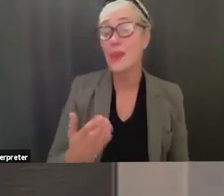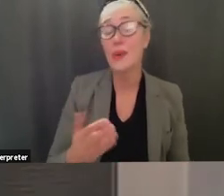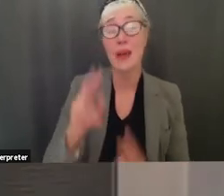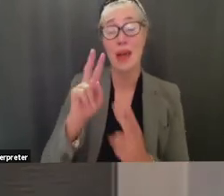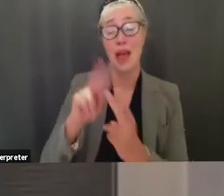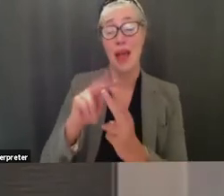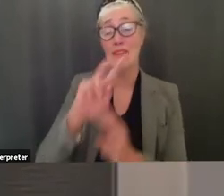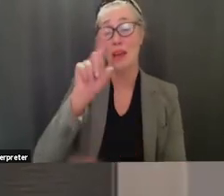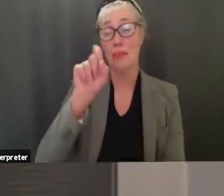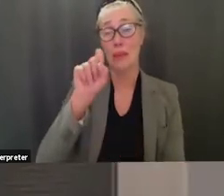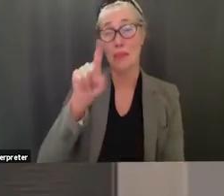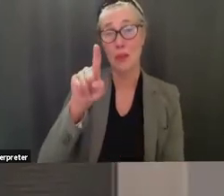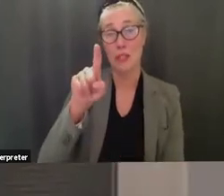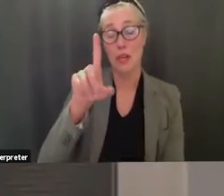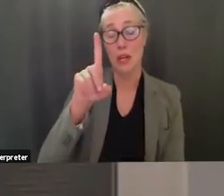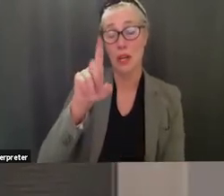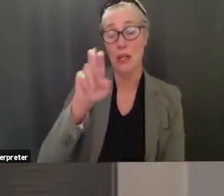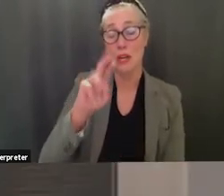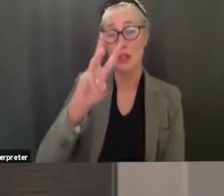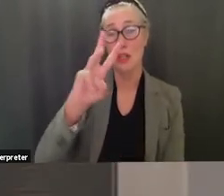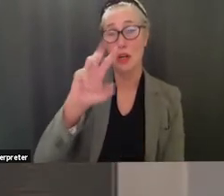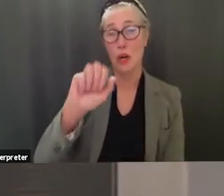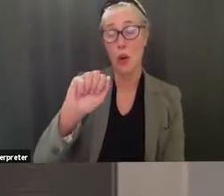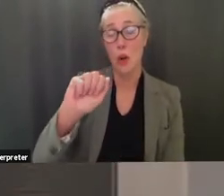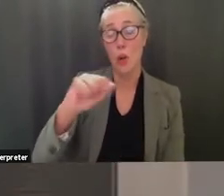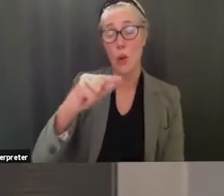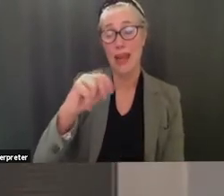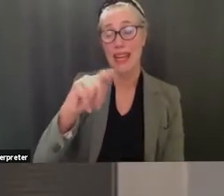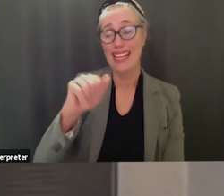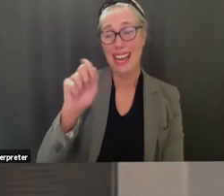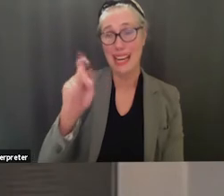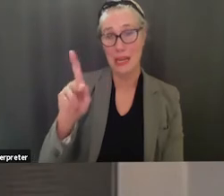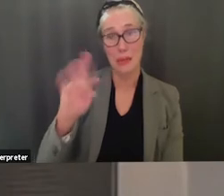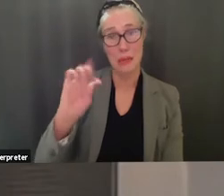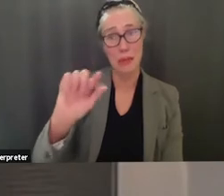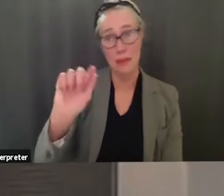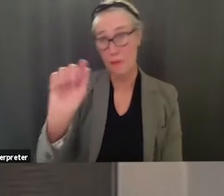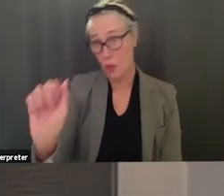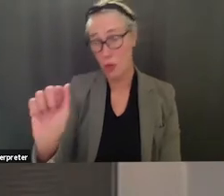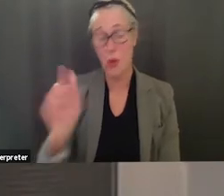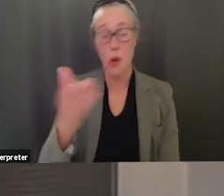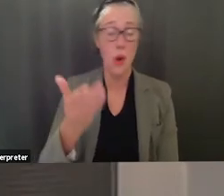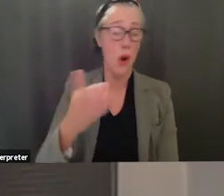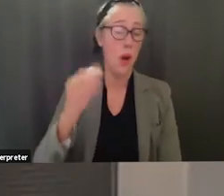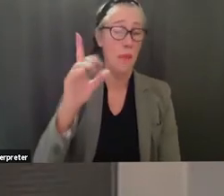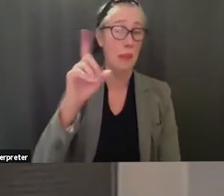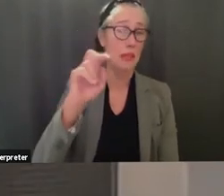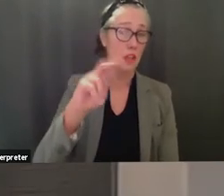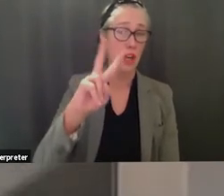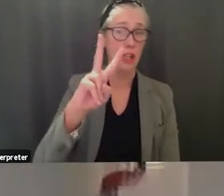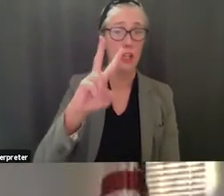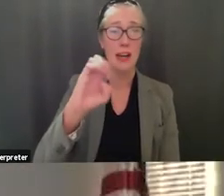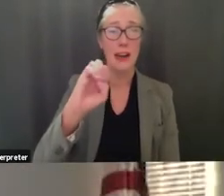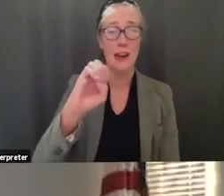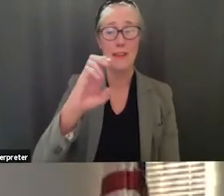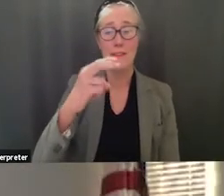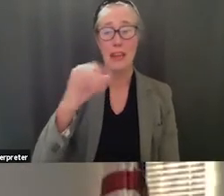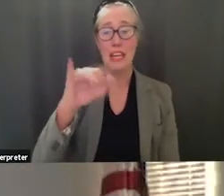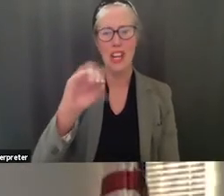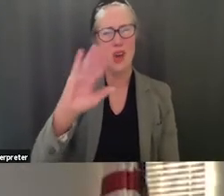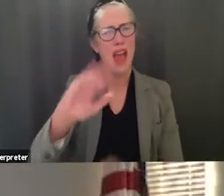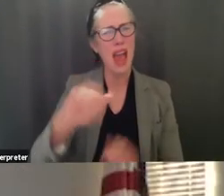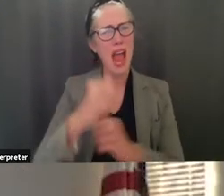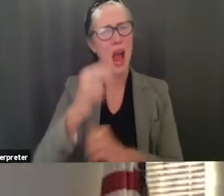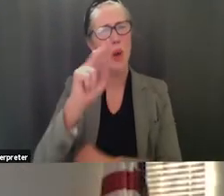questions um dr wagnet this might be for you or also possibly for dr becchio do you have any thoughts on how the uc